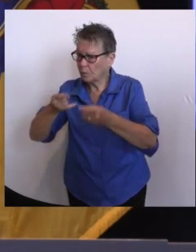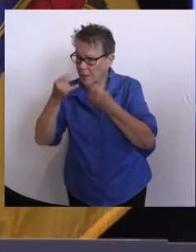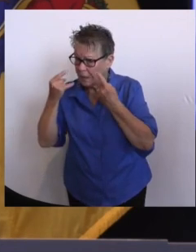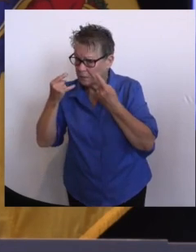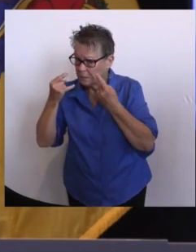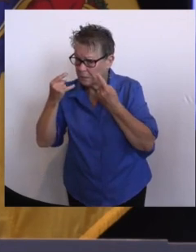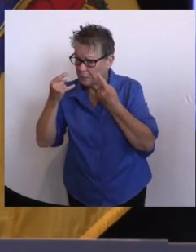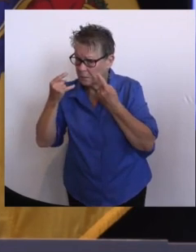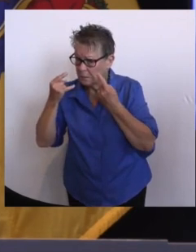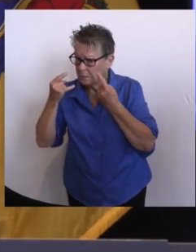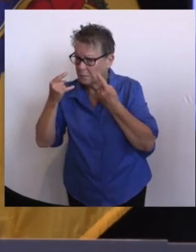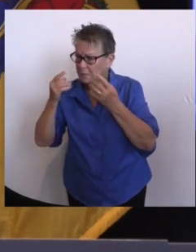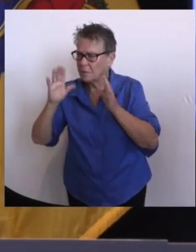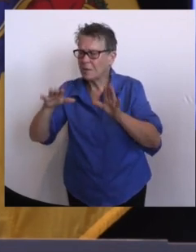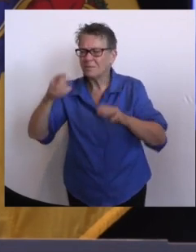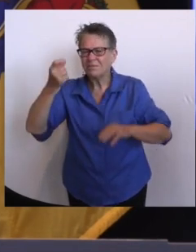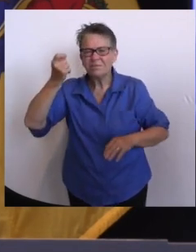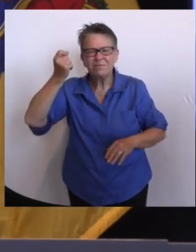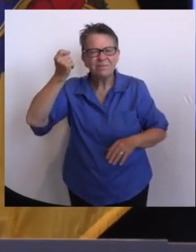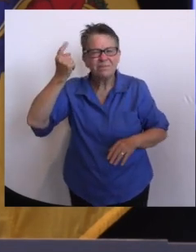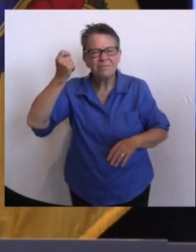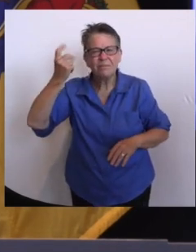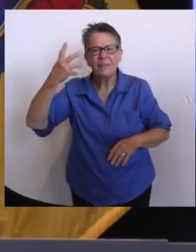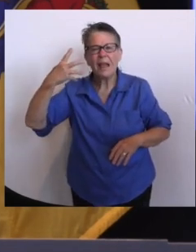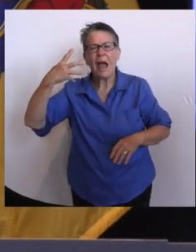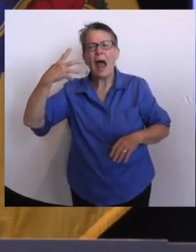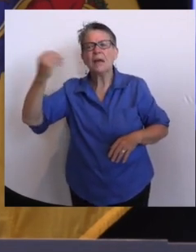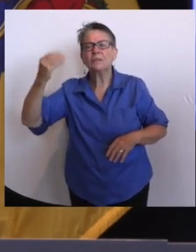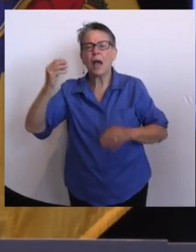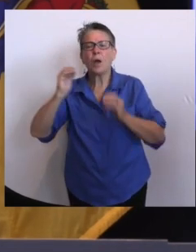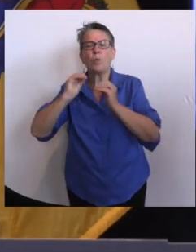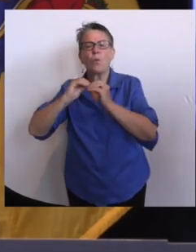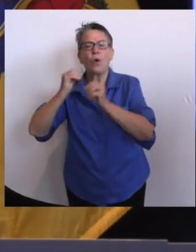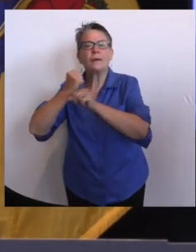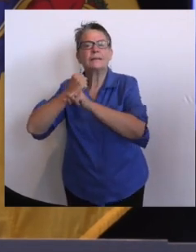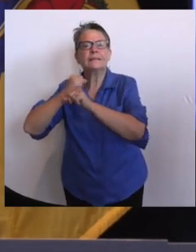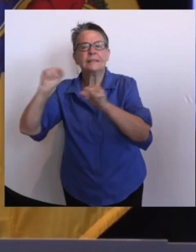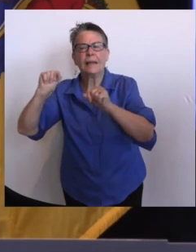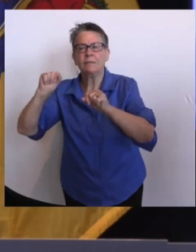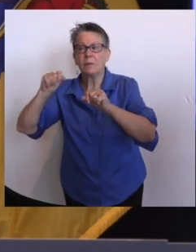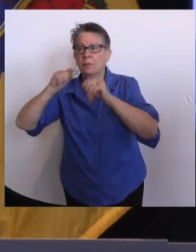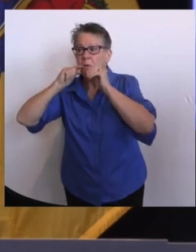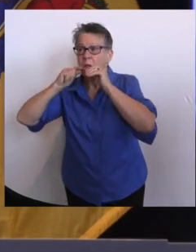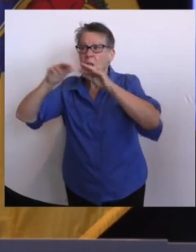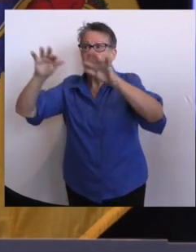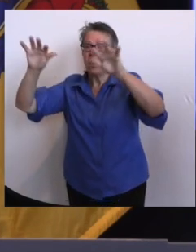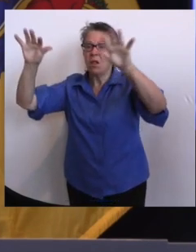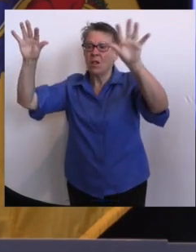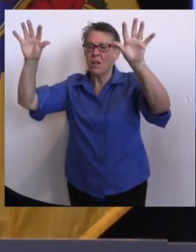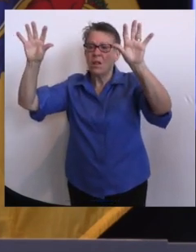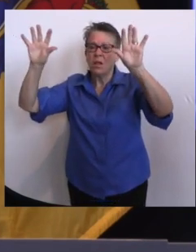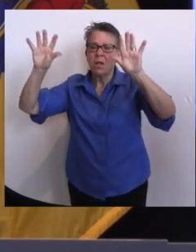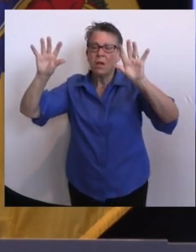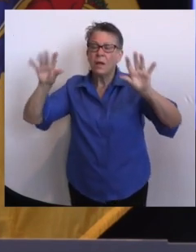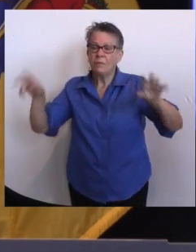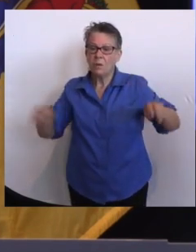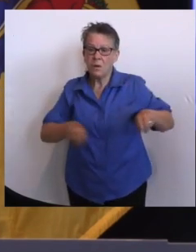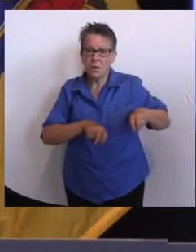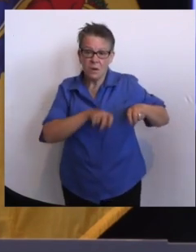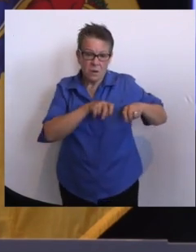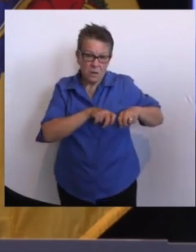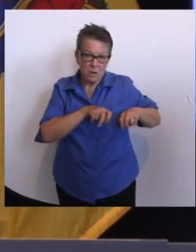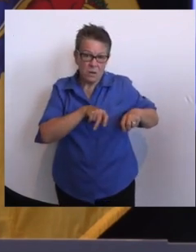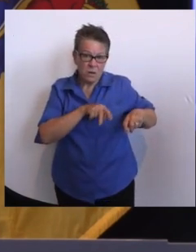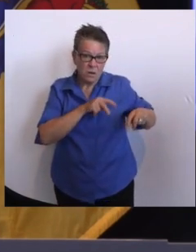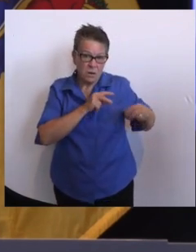less lethal outside than inside. I grant you the fact that if you're sitting next to somebody you've never met before, and you're not checking whether